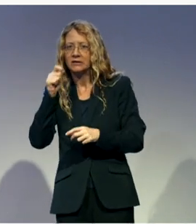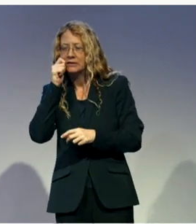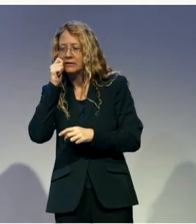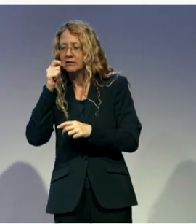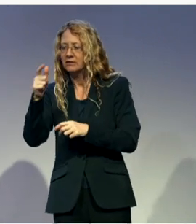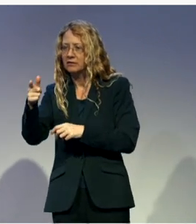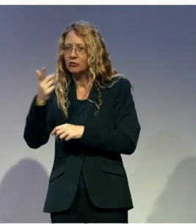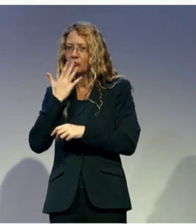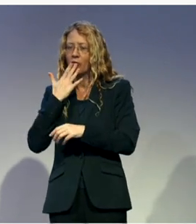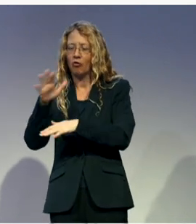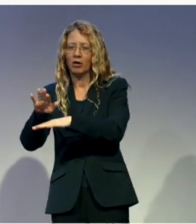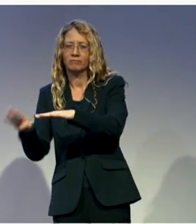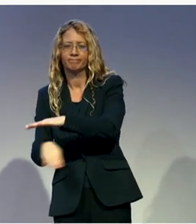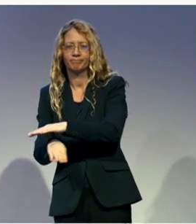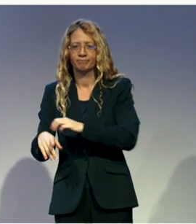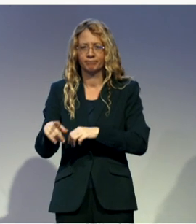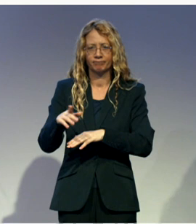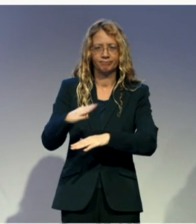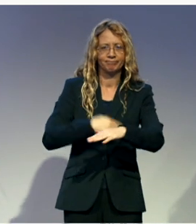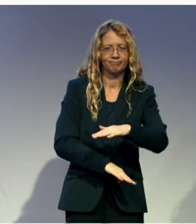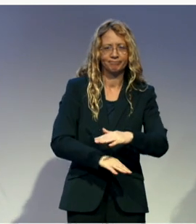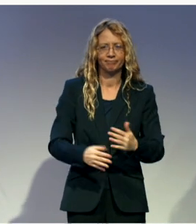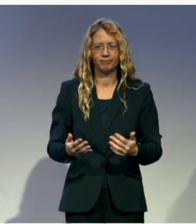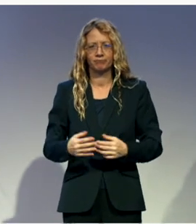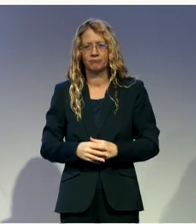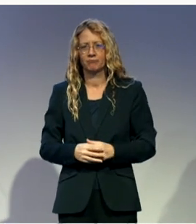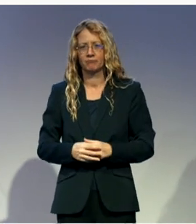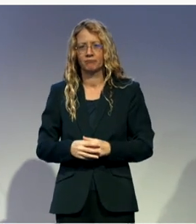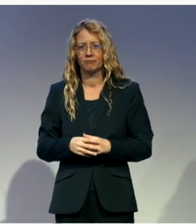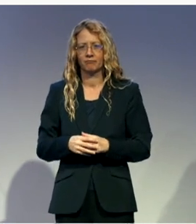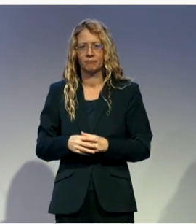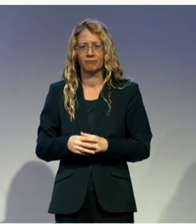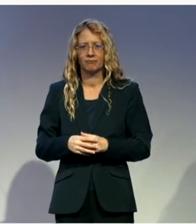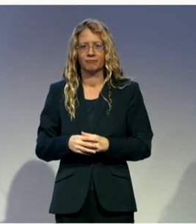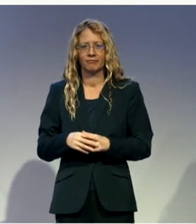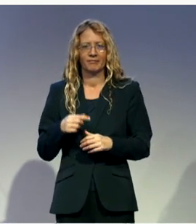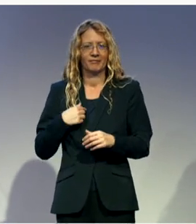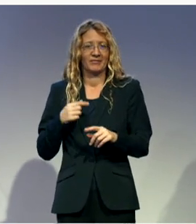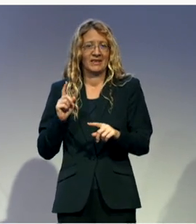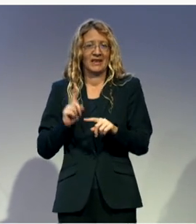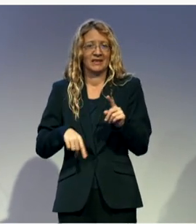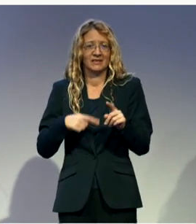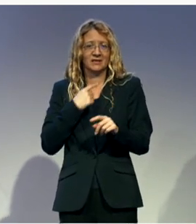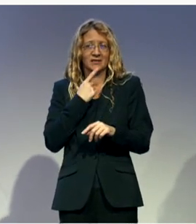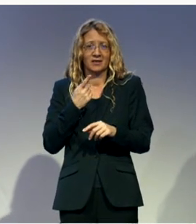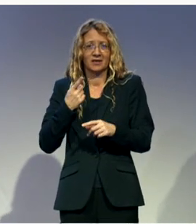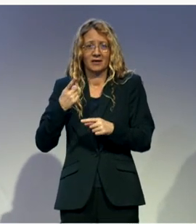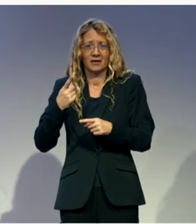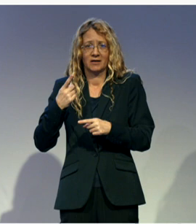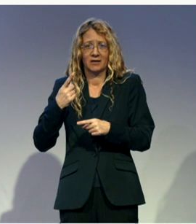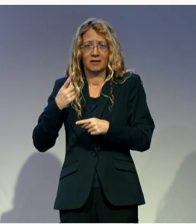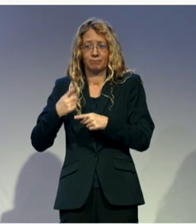things that we can't assume that political parties are necessarily benevolent. So actually understanding that